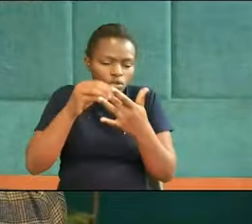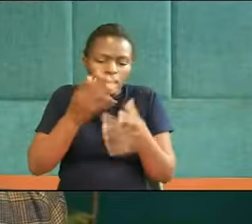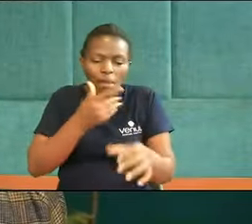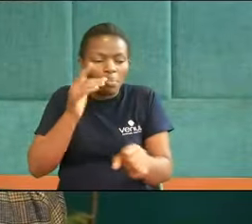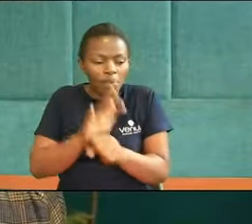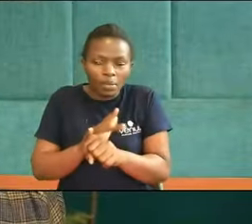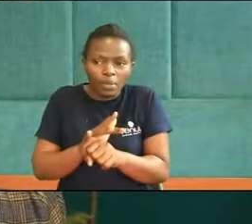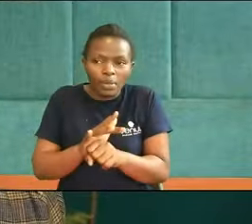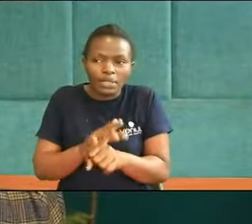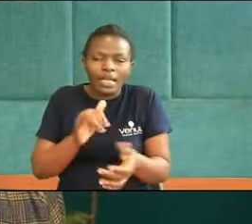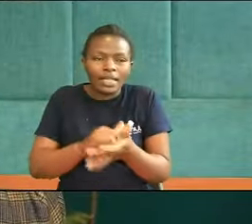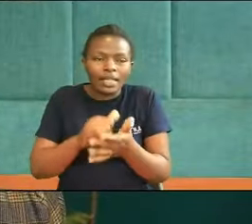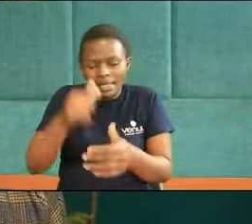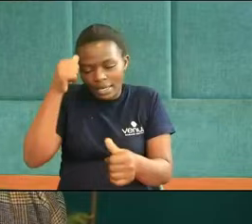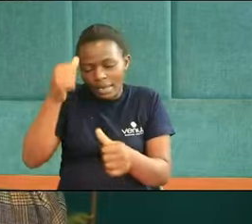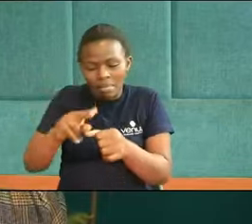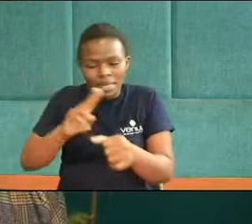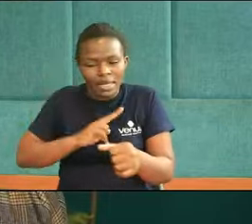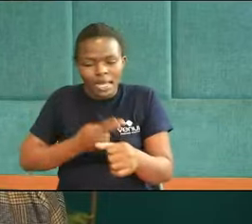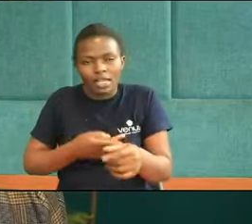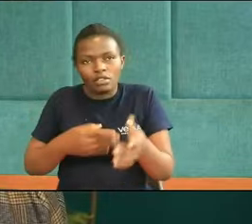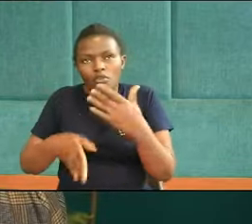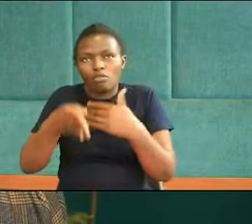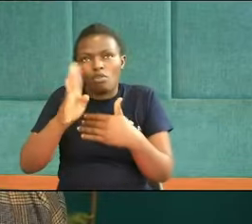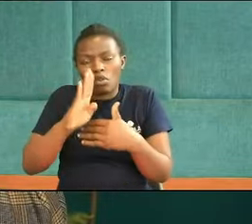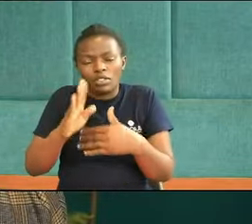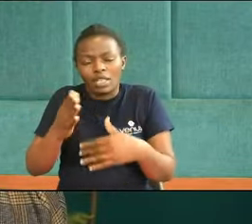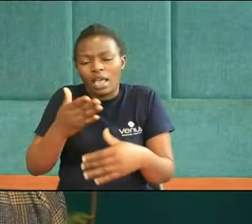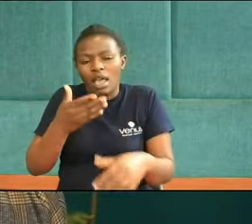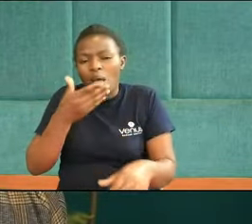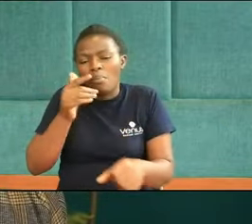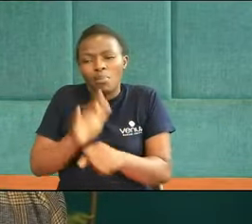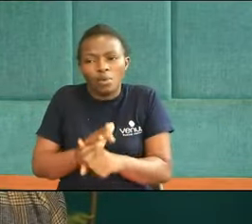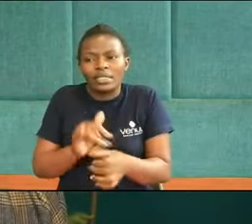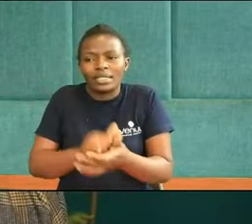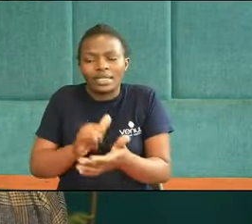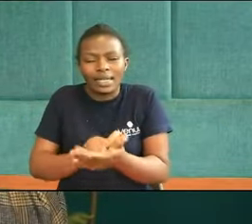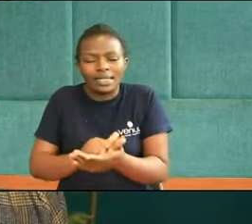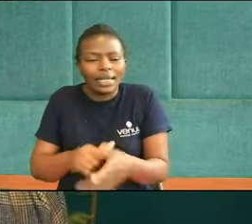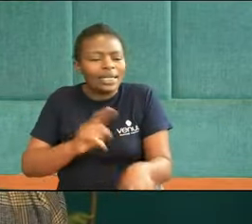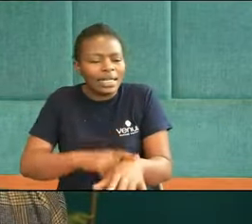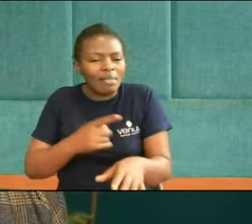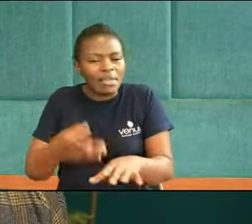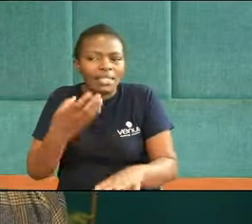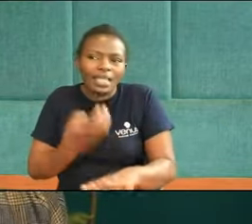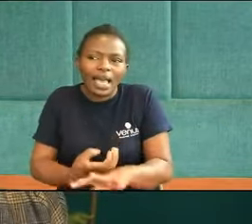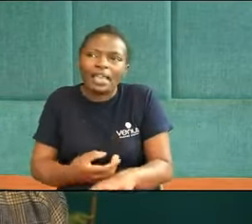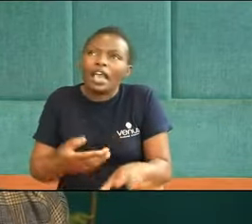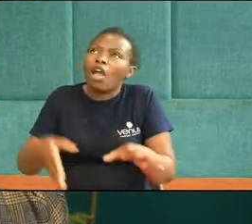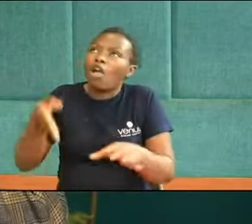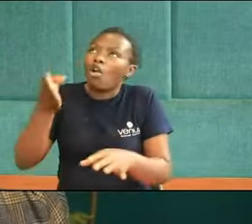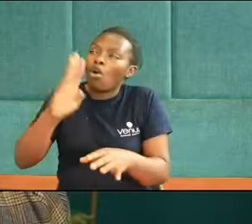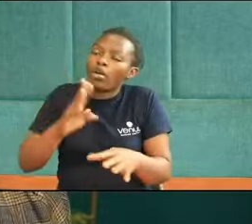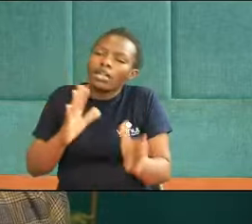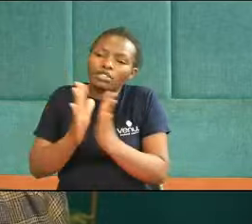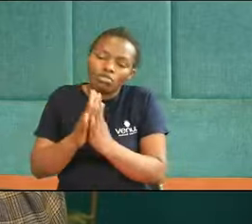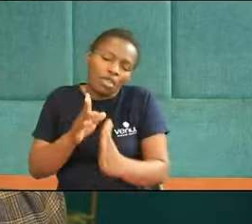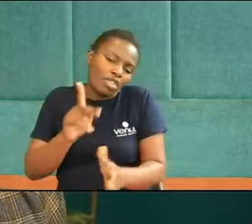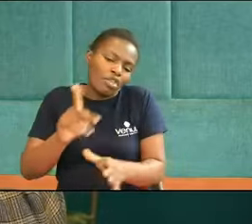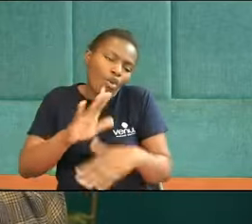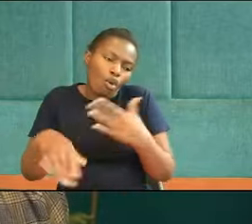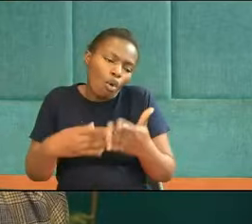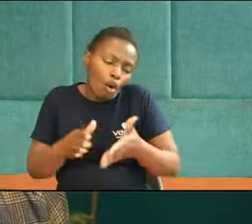promises To remind us of those assurances That even when it's tough Even when the world is against you God is with you